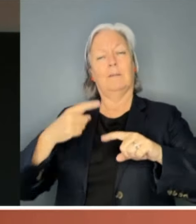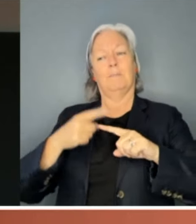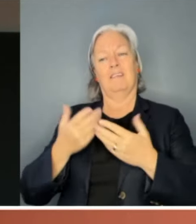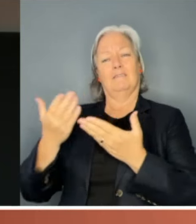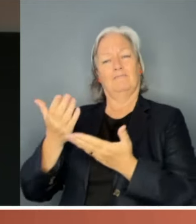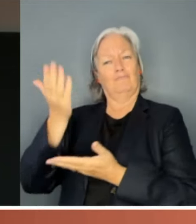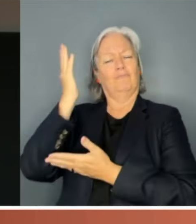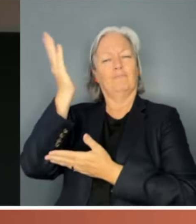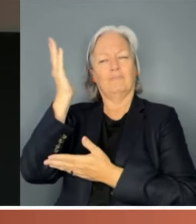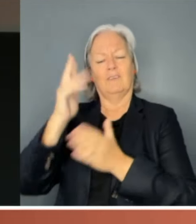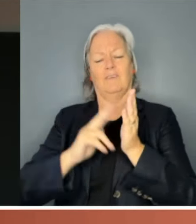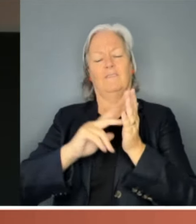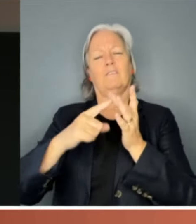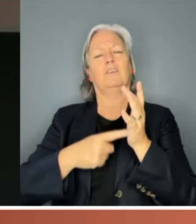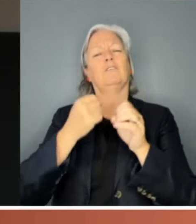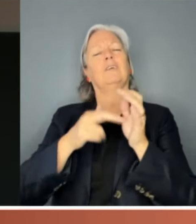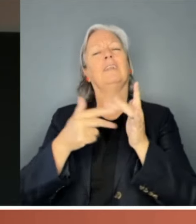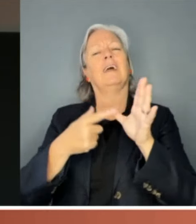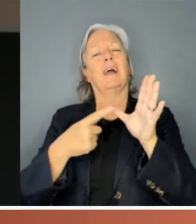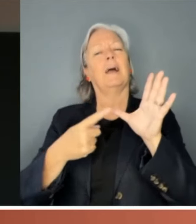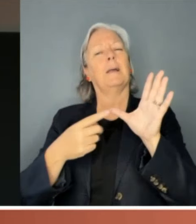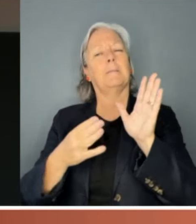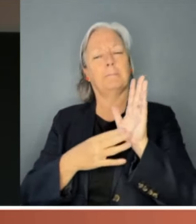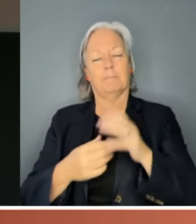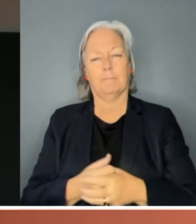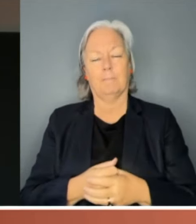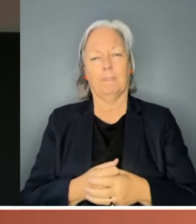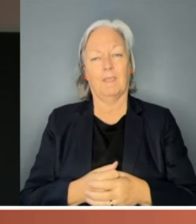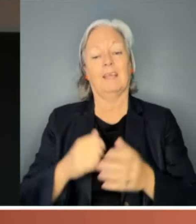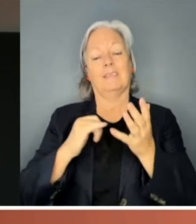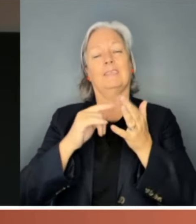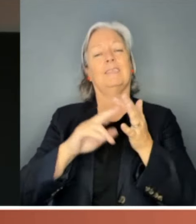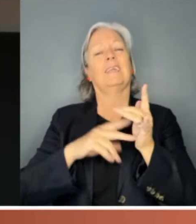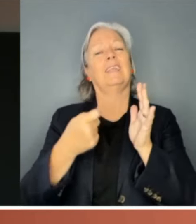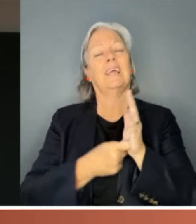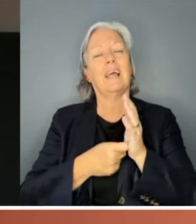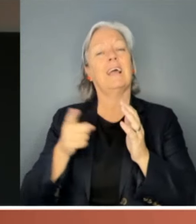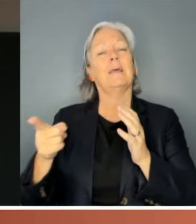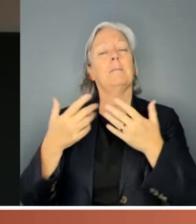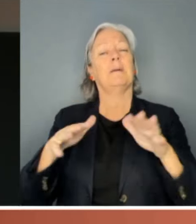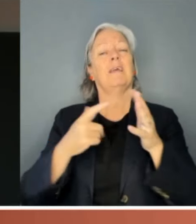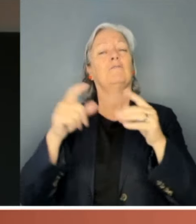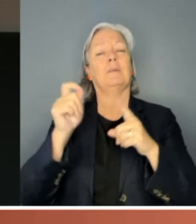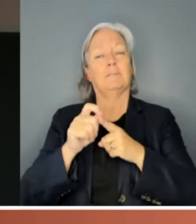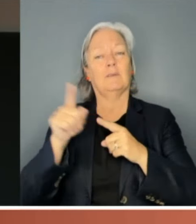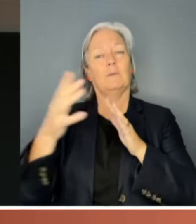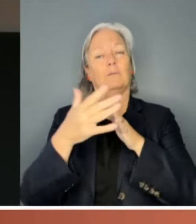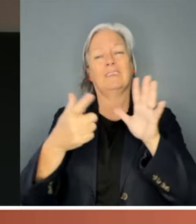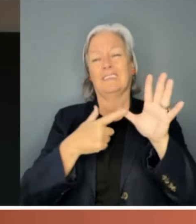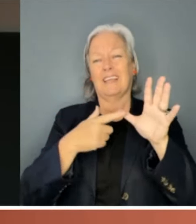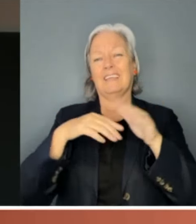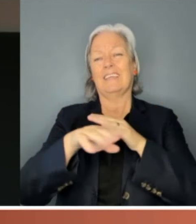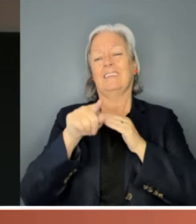Virginia Hausiger AM. Senator Lyons has represented the state of Western Australia in the Senate since 2013.